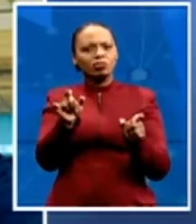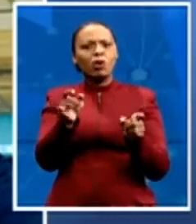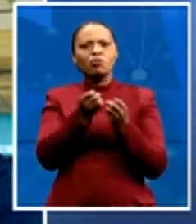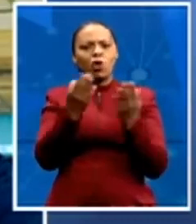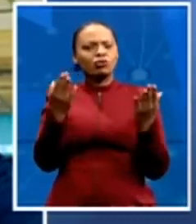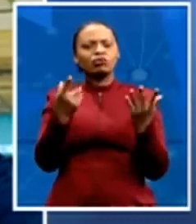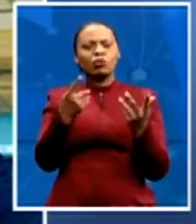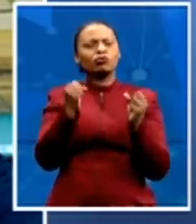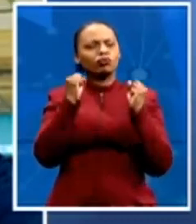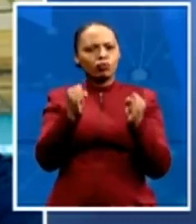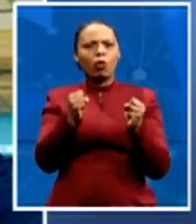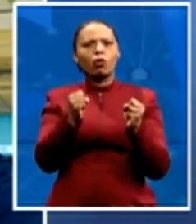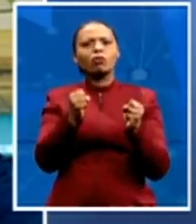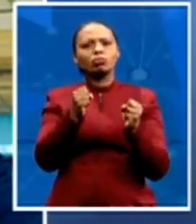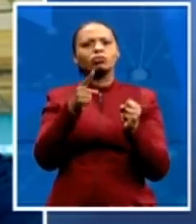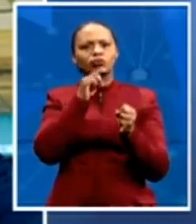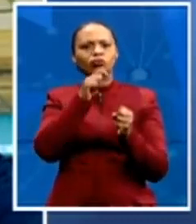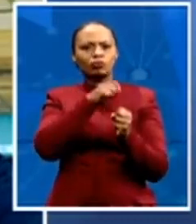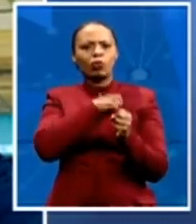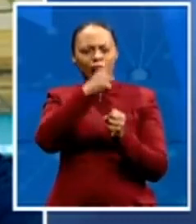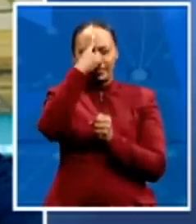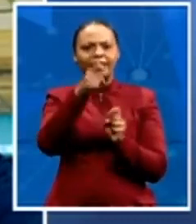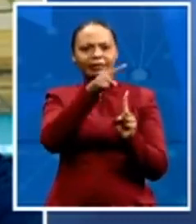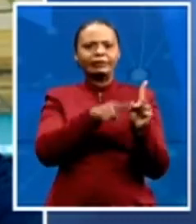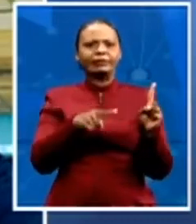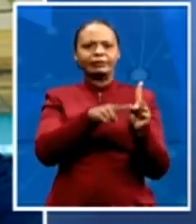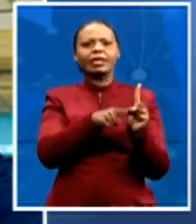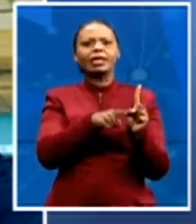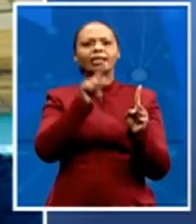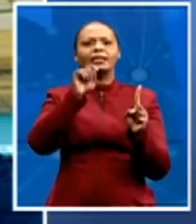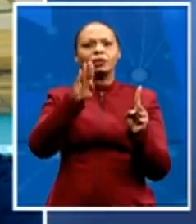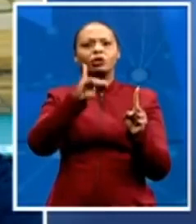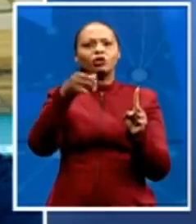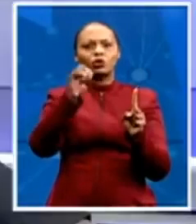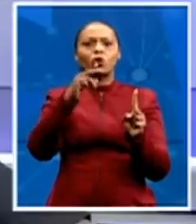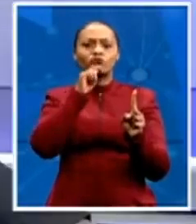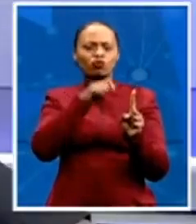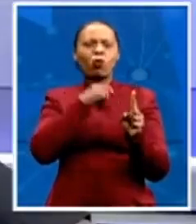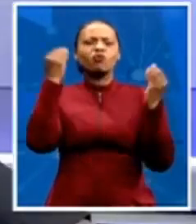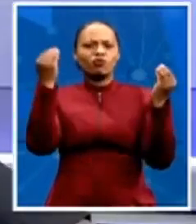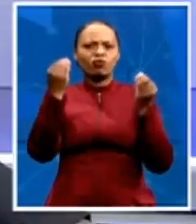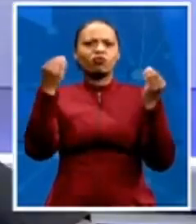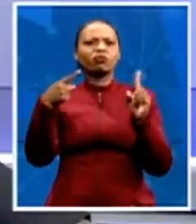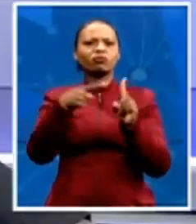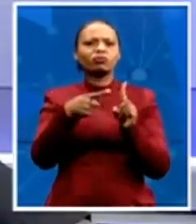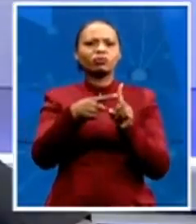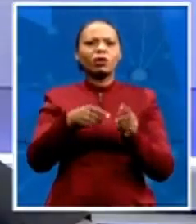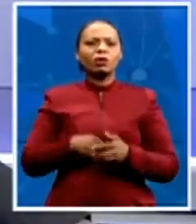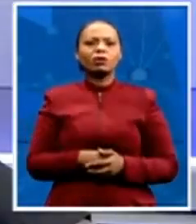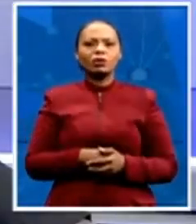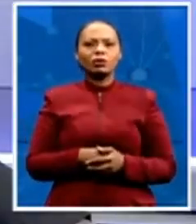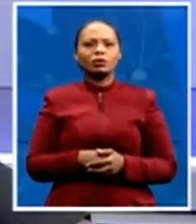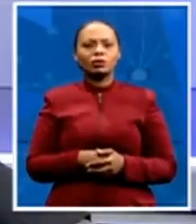world, he was very, very popular, very popular. This is a developing story. No doubt we will keep